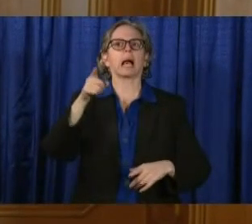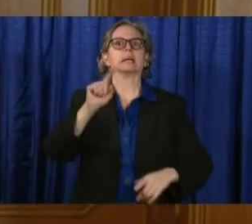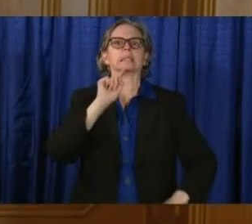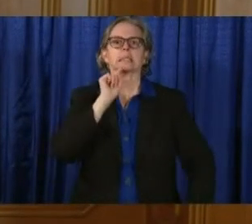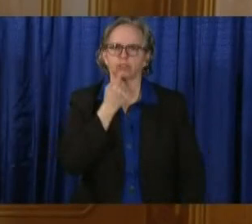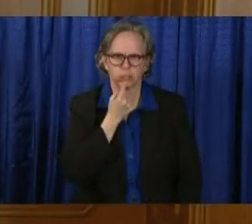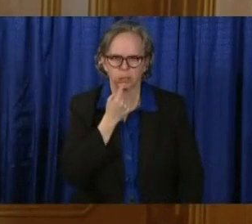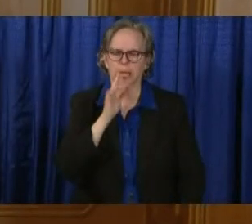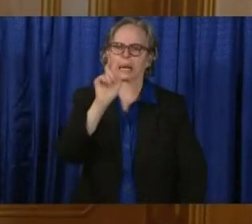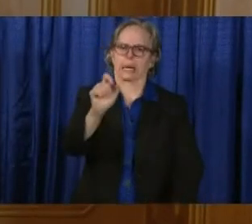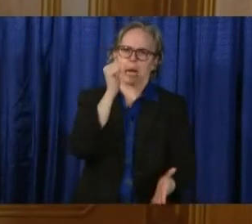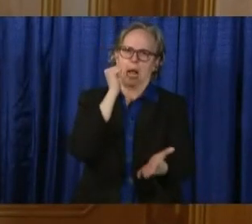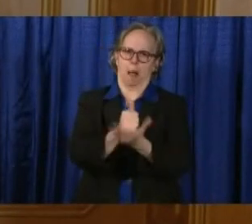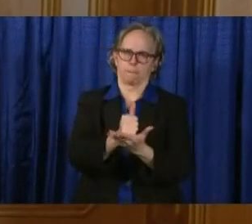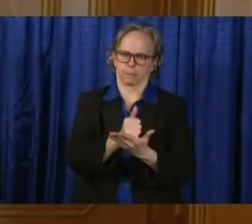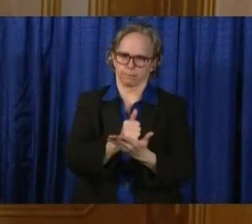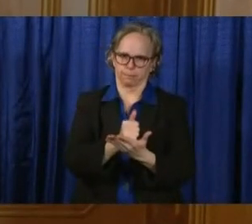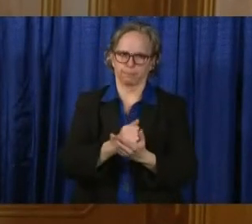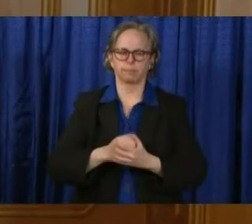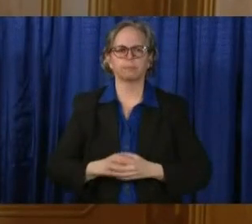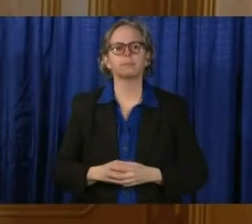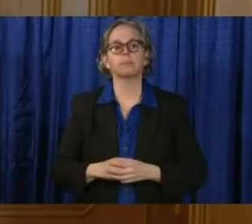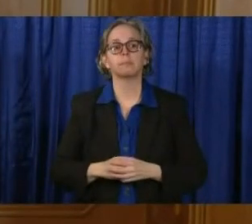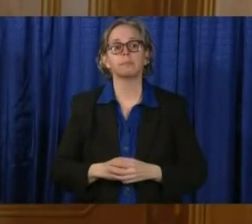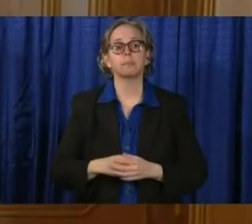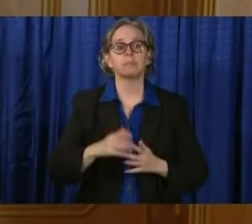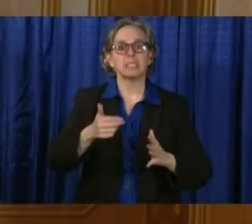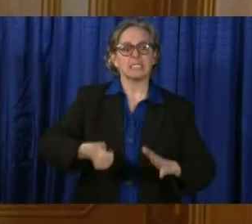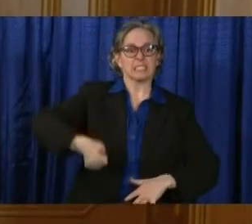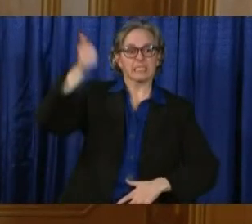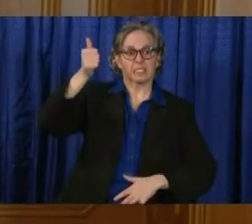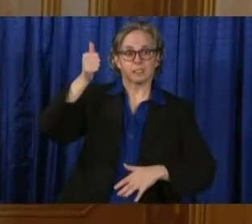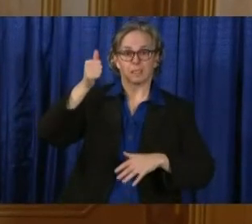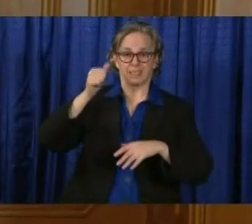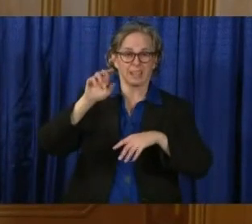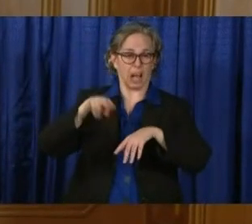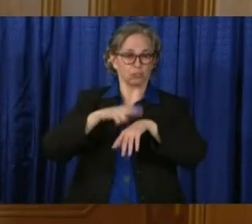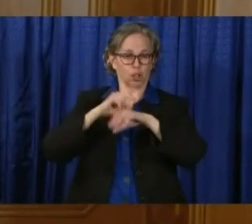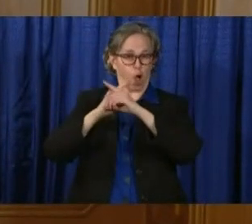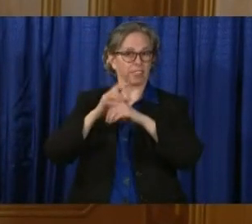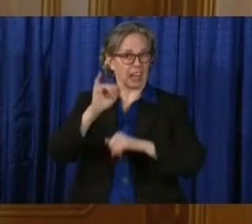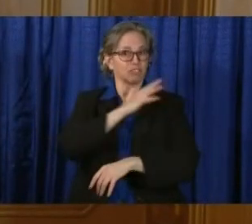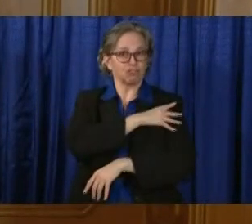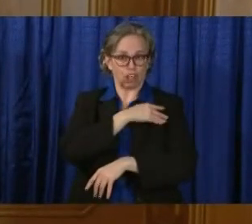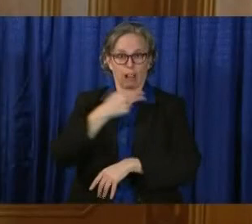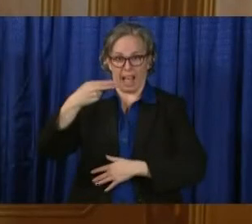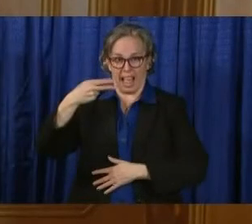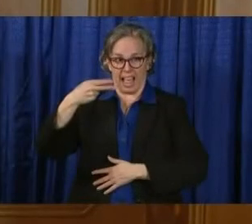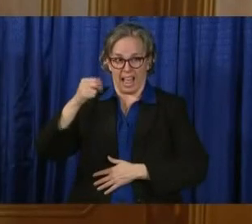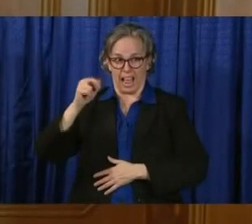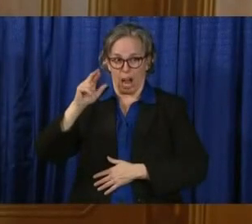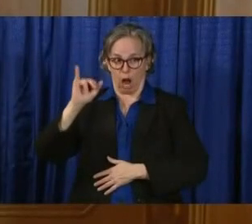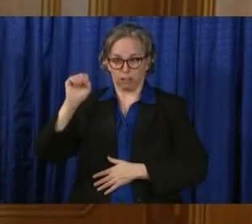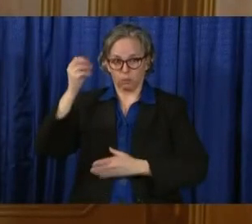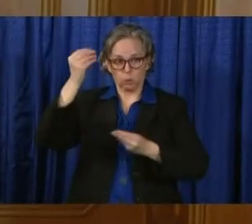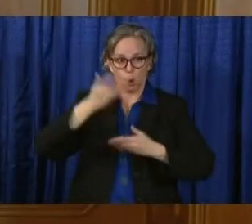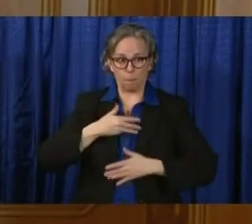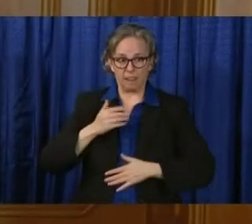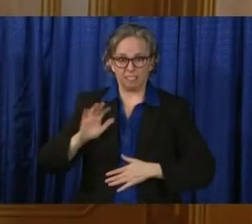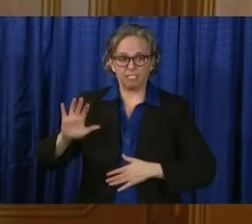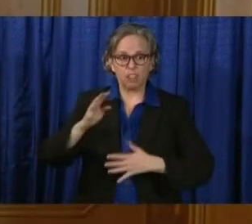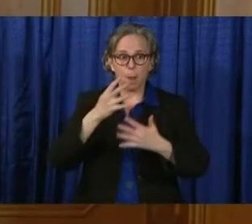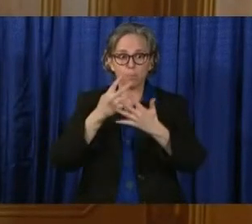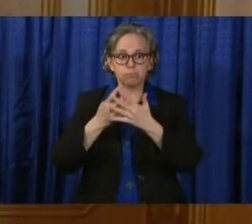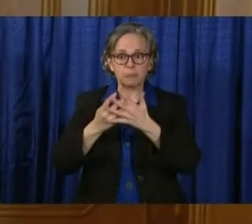The head of Ohio National Guard, General Harris, tells me that Elkton's medical staffing right now is at